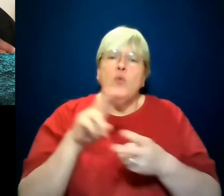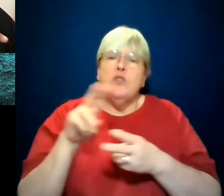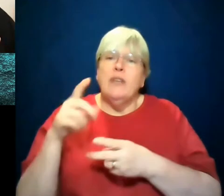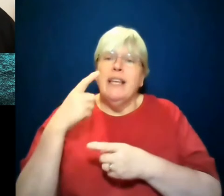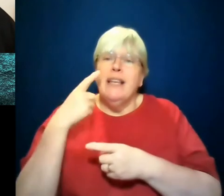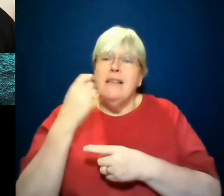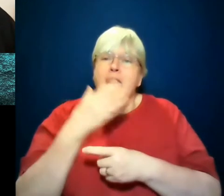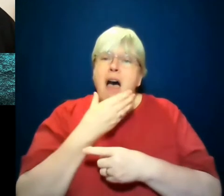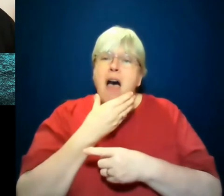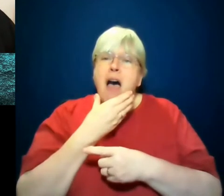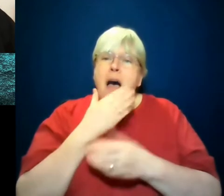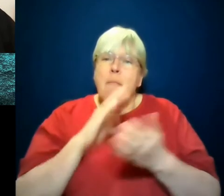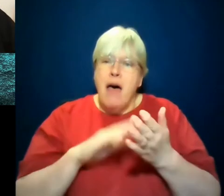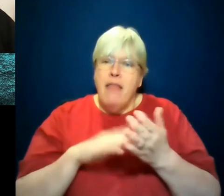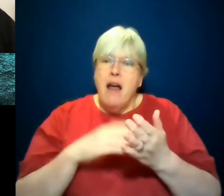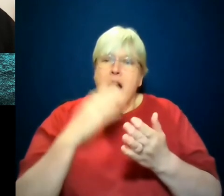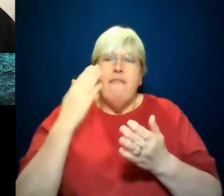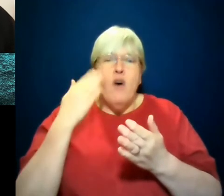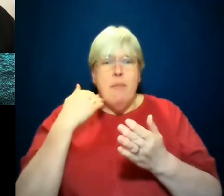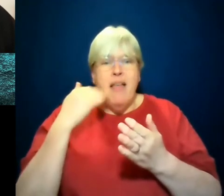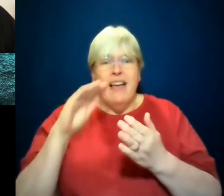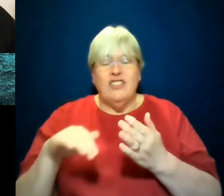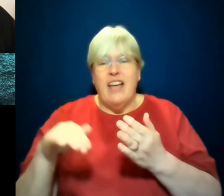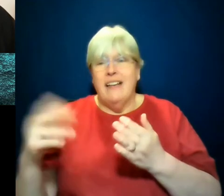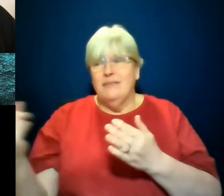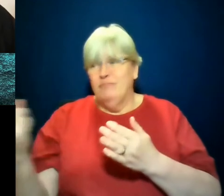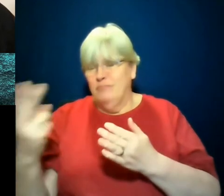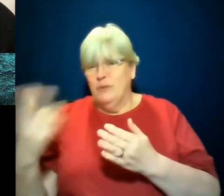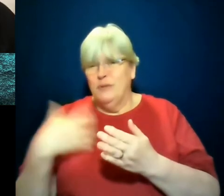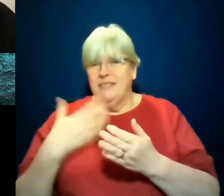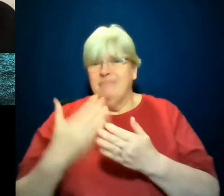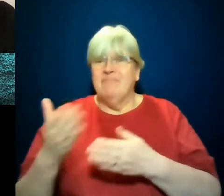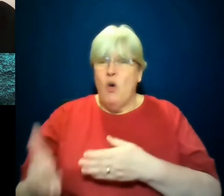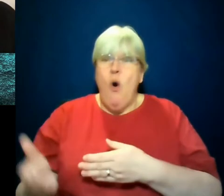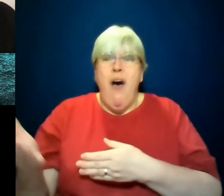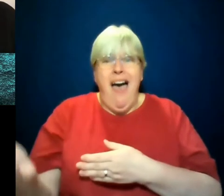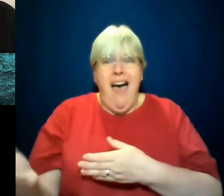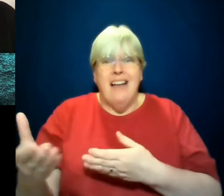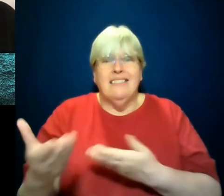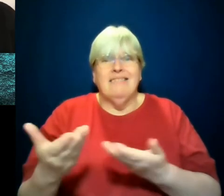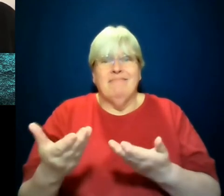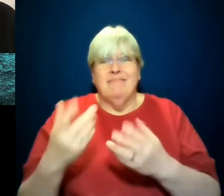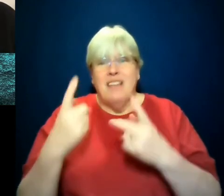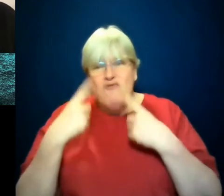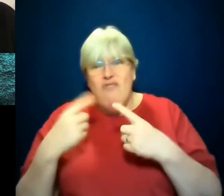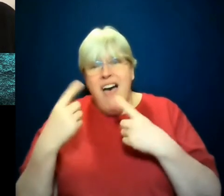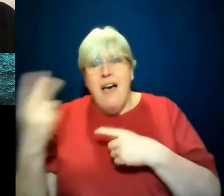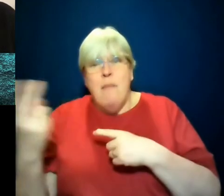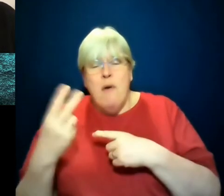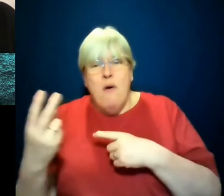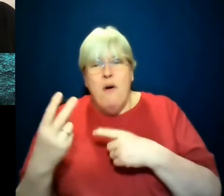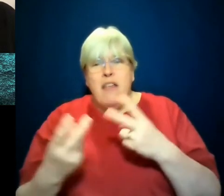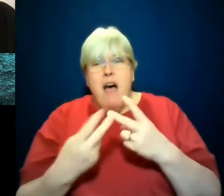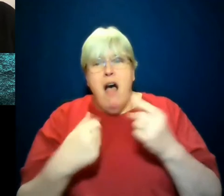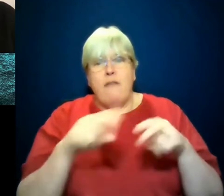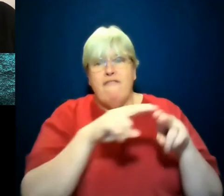uh, of a black child. And we both looked at each other and she reached for my hand and we both started crying. I was just out of sorts the whole day. And there was another family there.